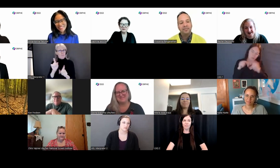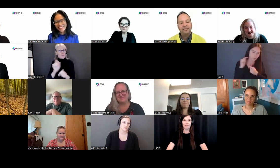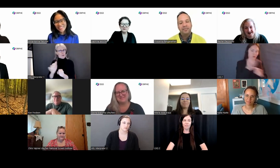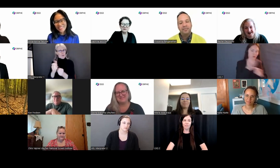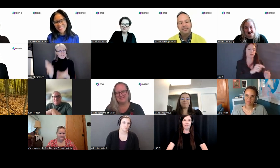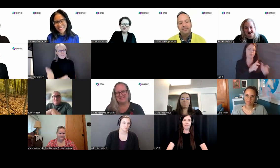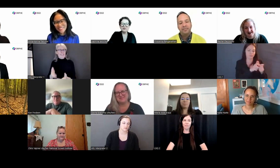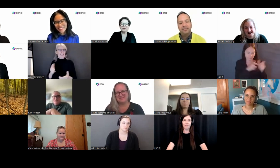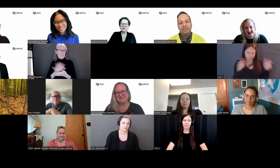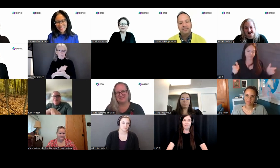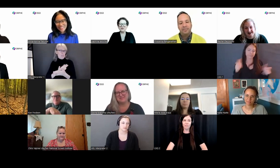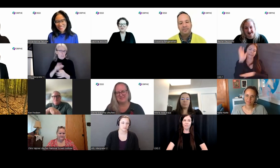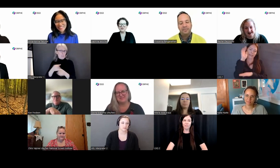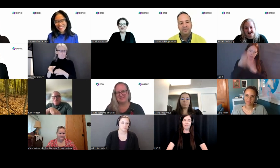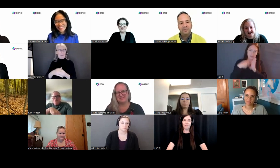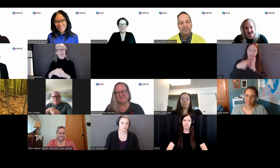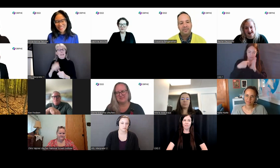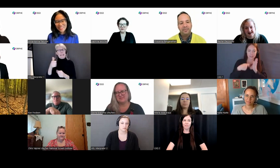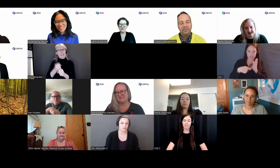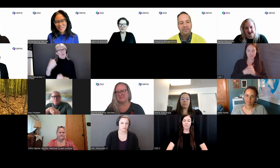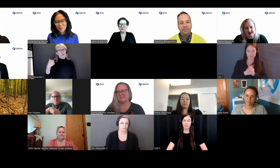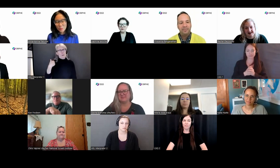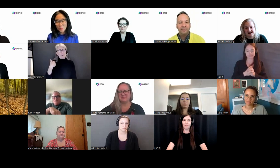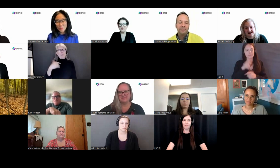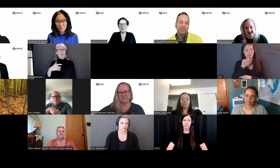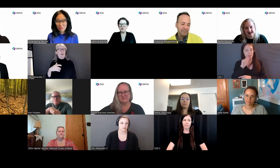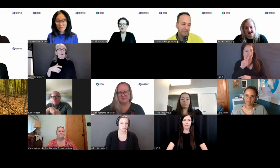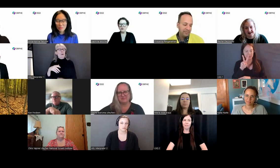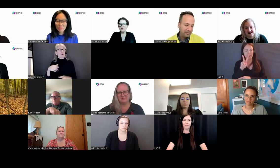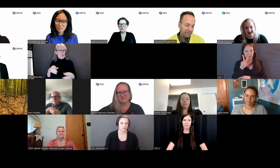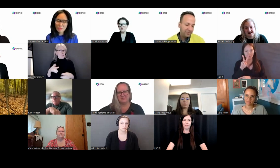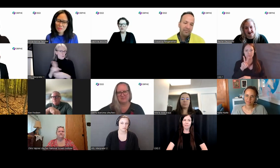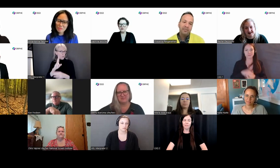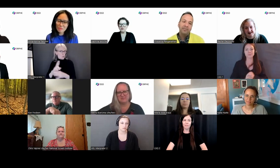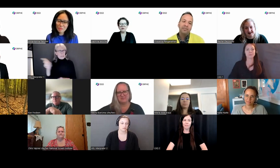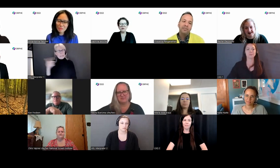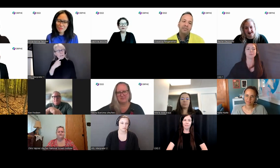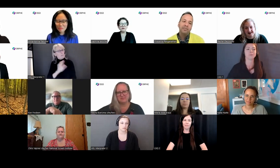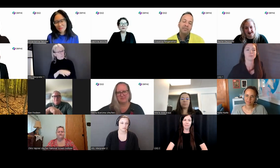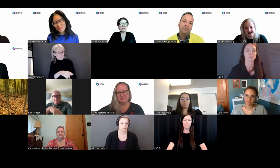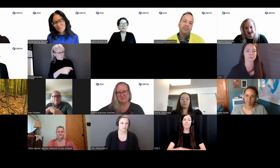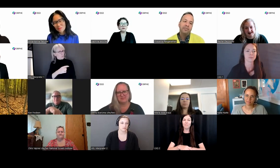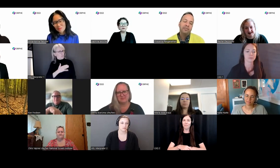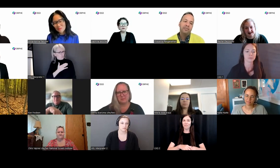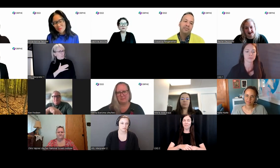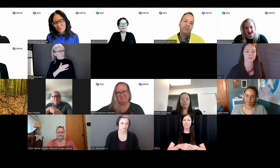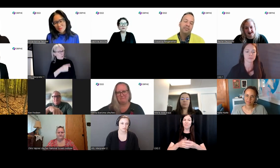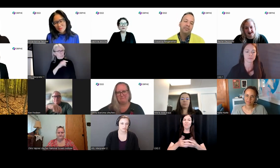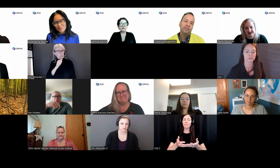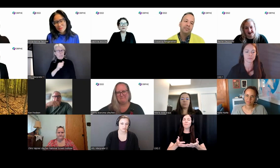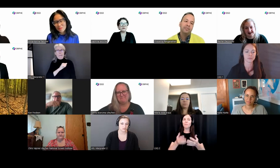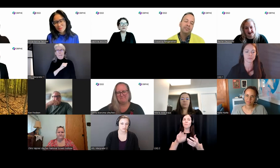But it was about 10 years ago when I did first fully get confined to the wheelchair, my father said, aren't you glad that you didn't